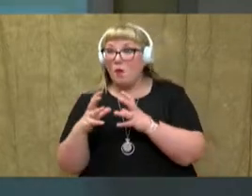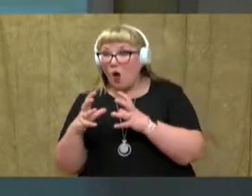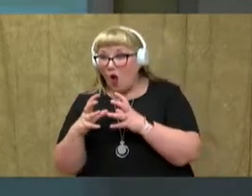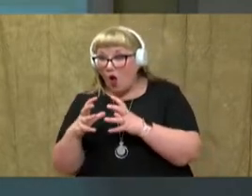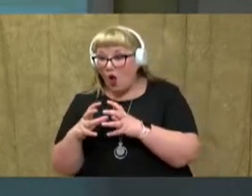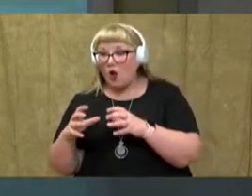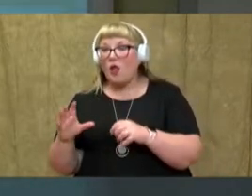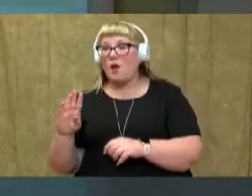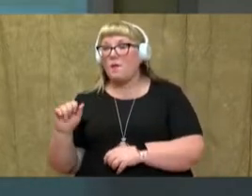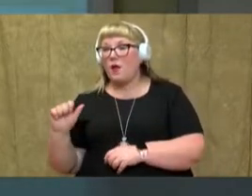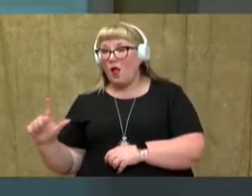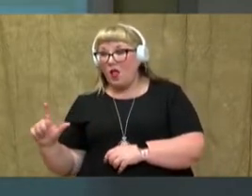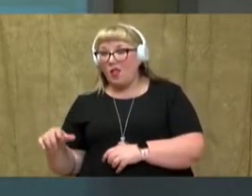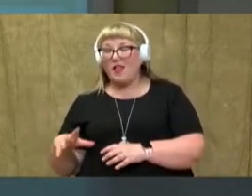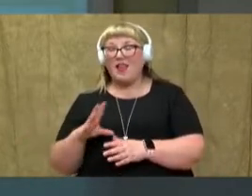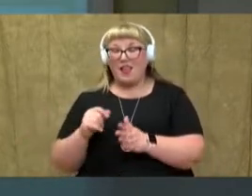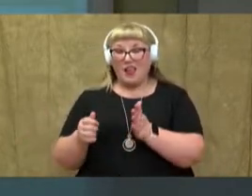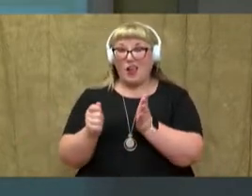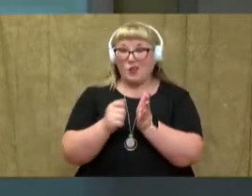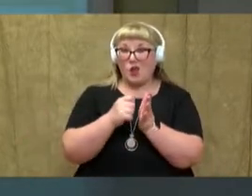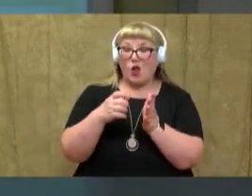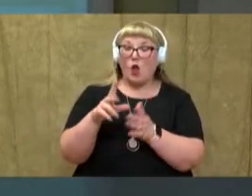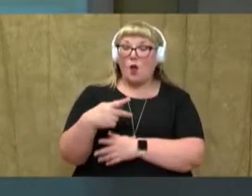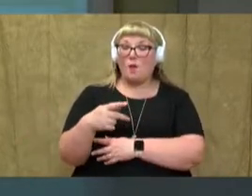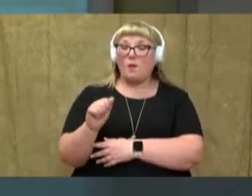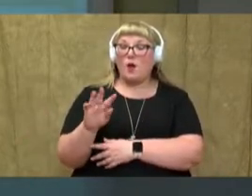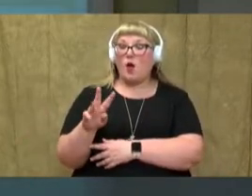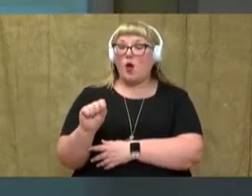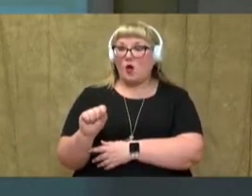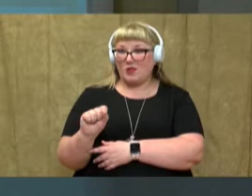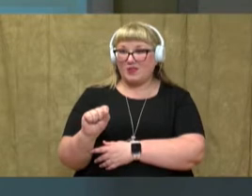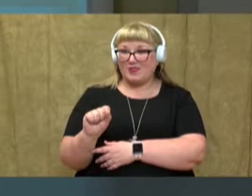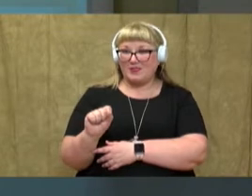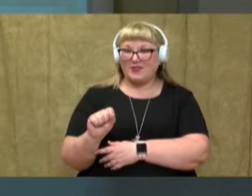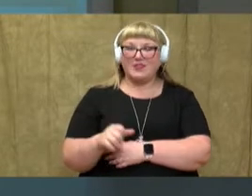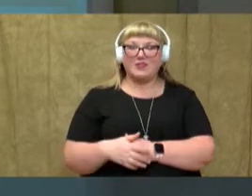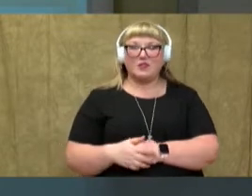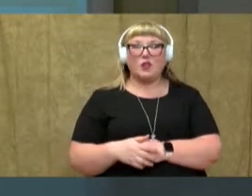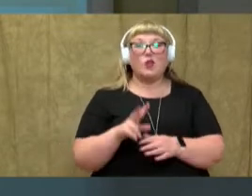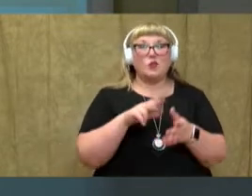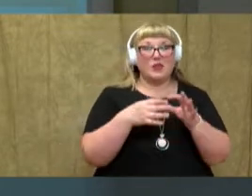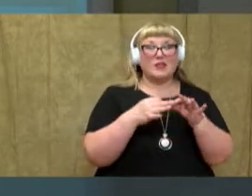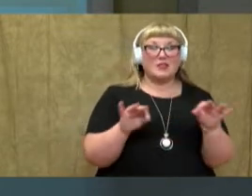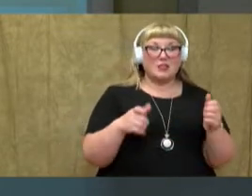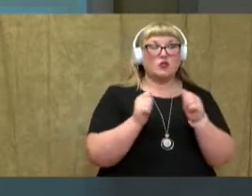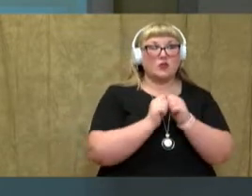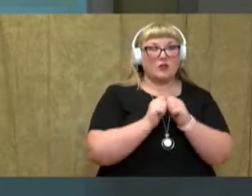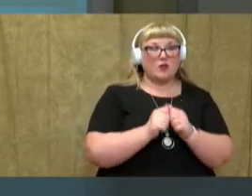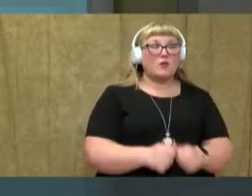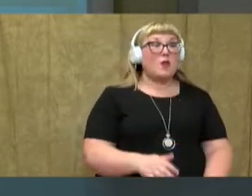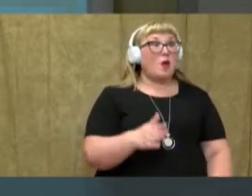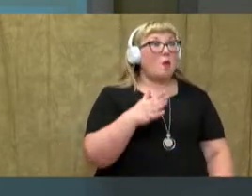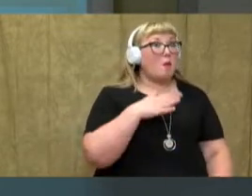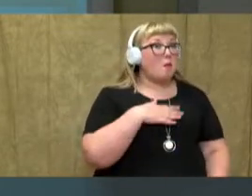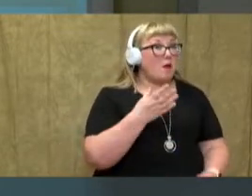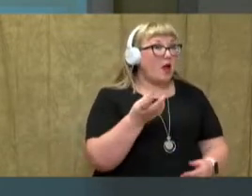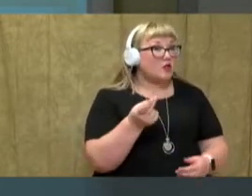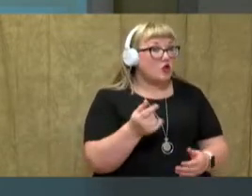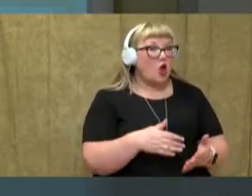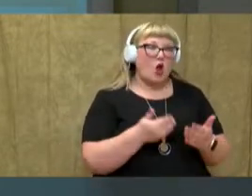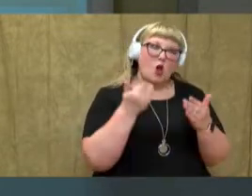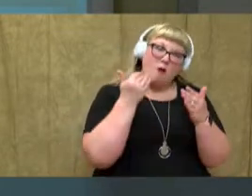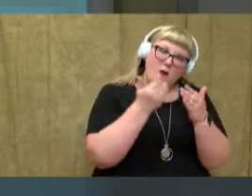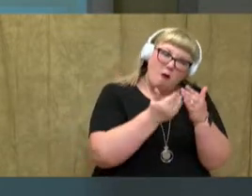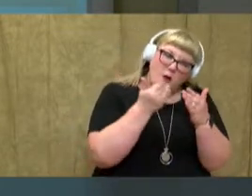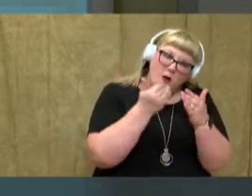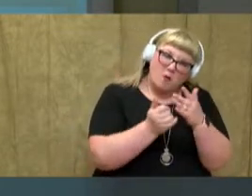paws? Good job. There were quite a few in that sentence. Let's read this sentence together. Ready? Read. My